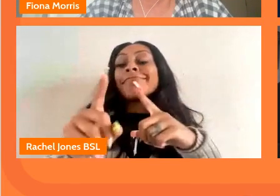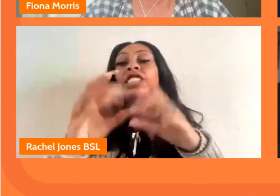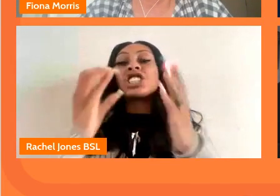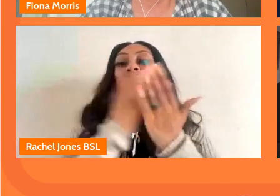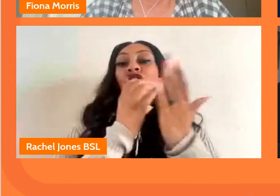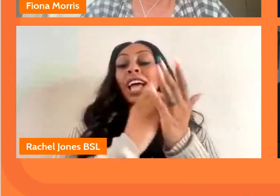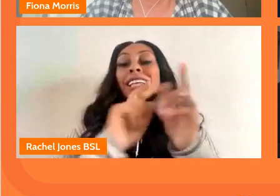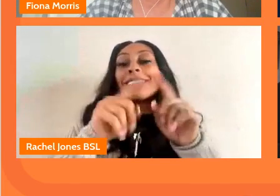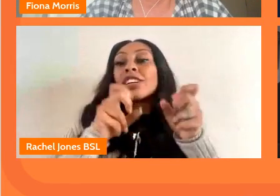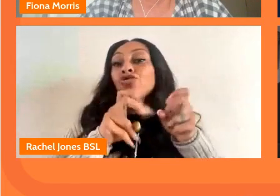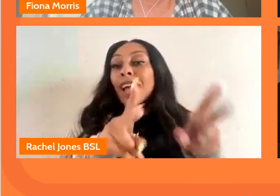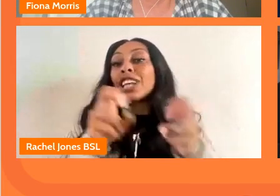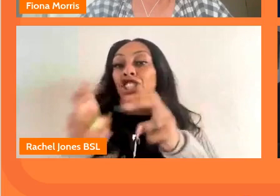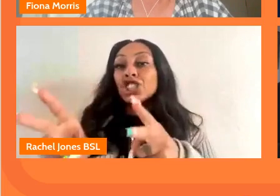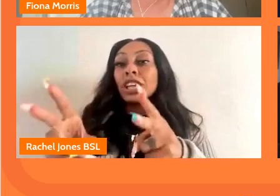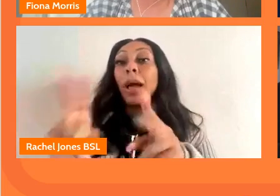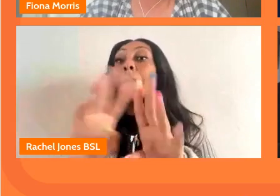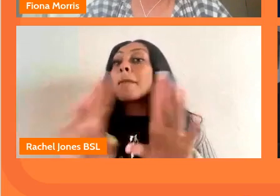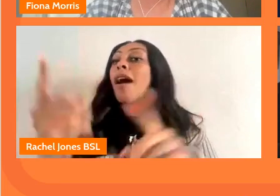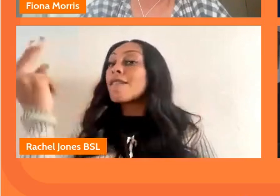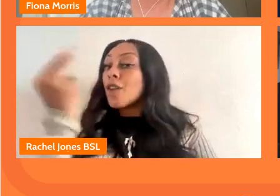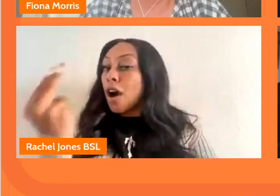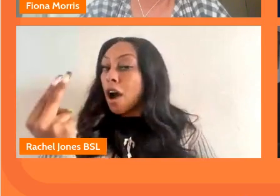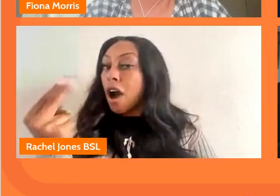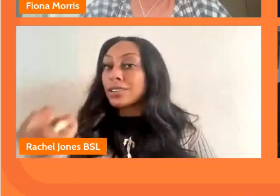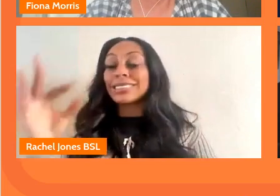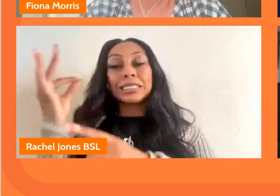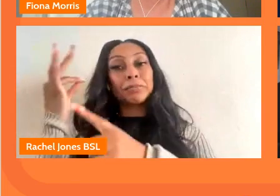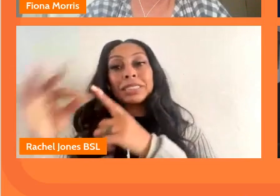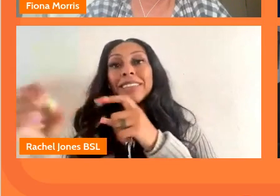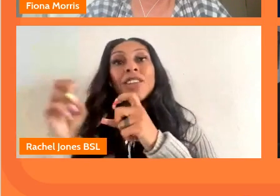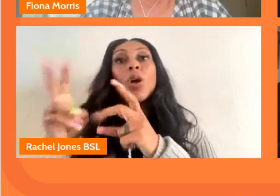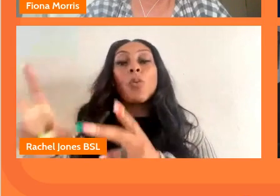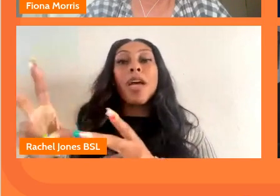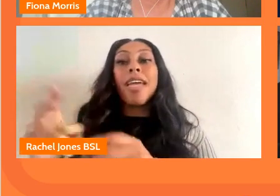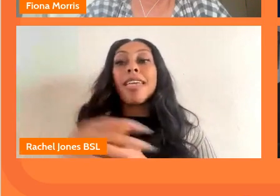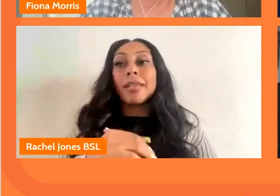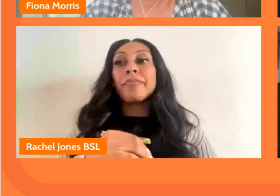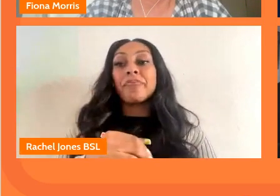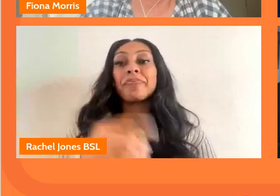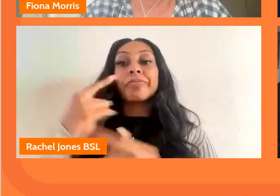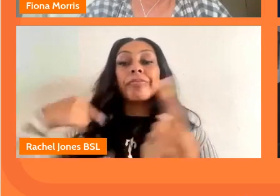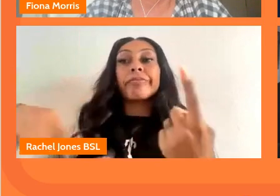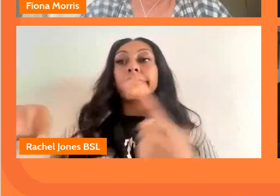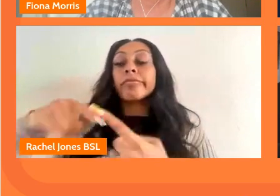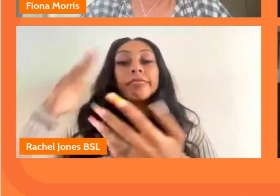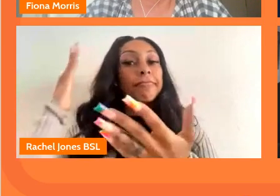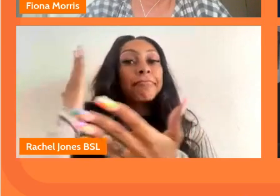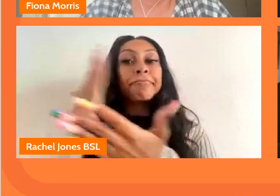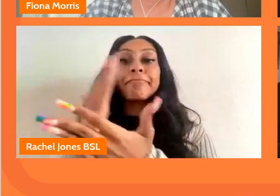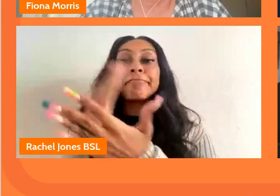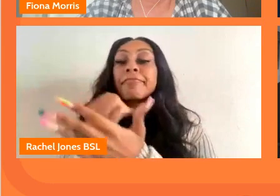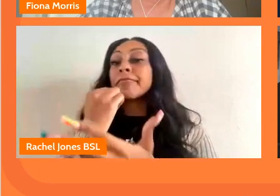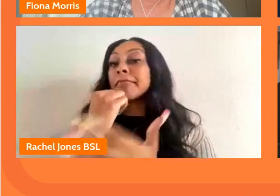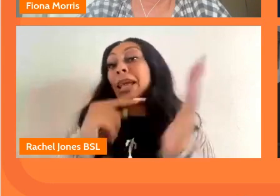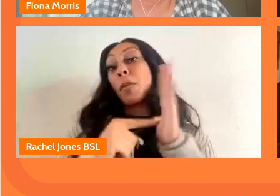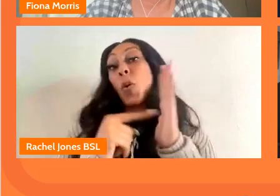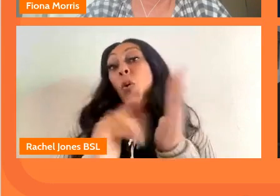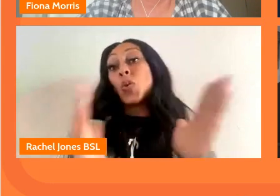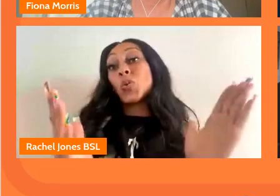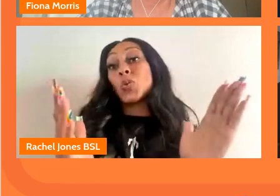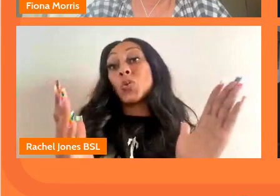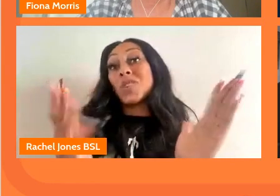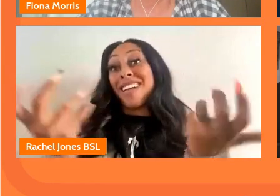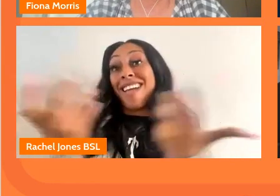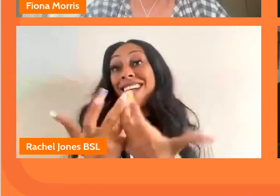for arts i think it's very specific and that for us is really really really important and actually you know that's